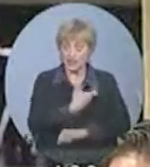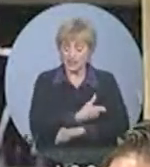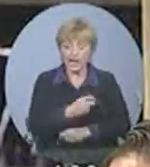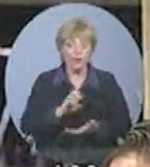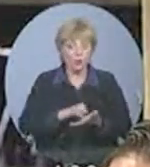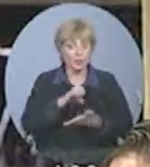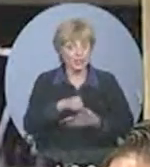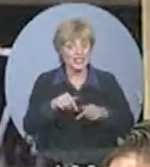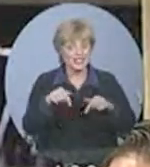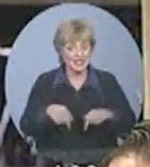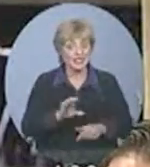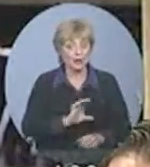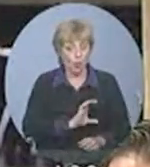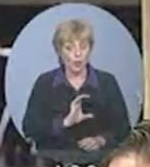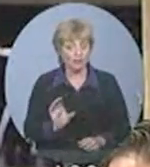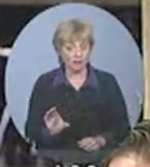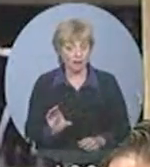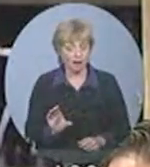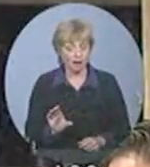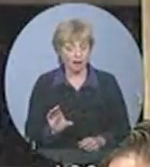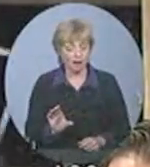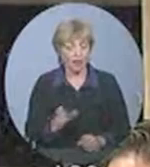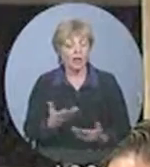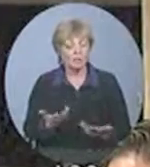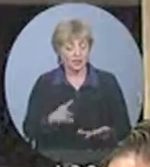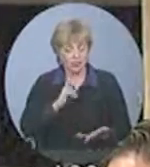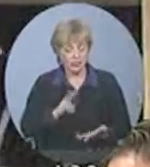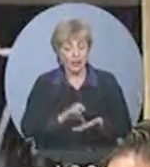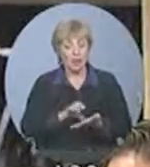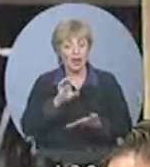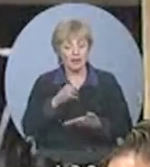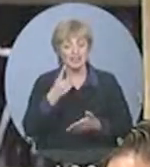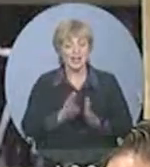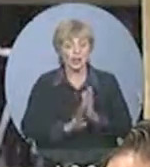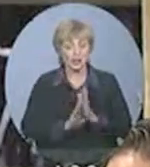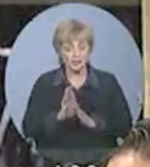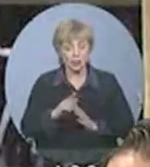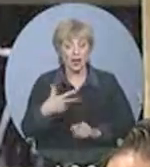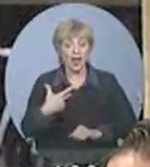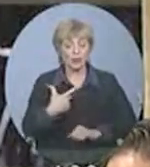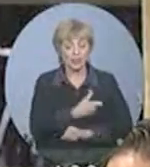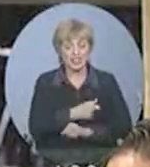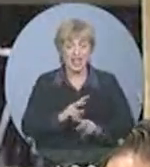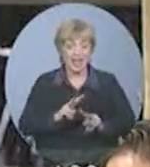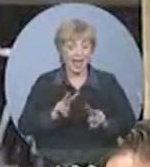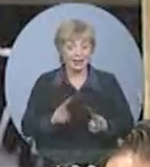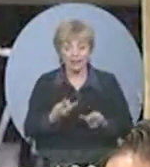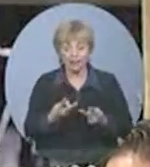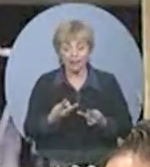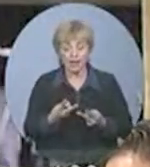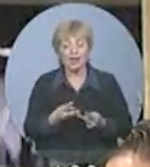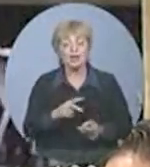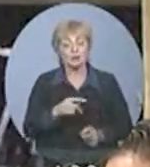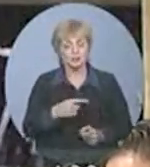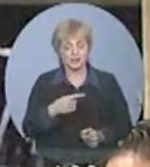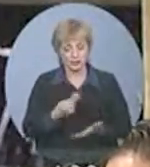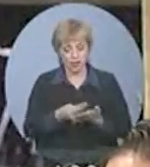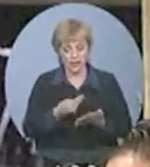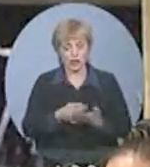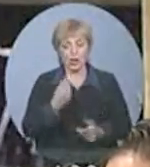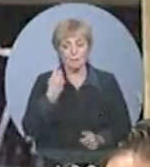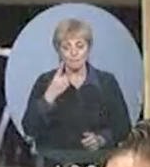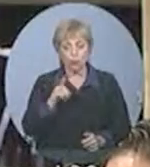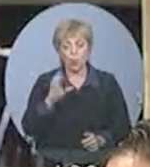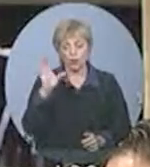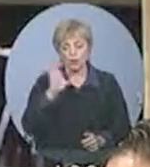used for the acceleration of HIV vaccine development, will be used towards discovery research, will enhance Winnipeg and Canada's